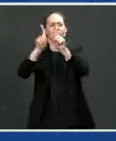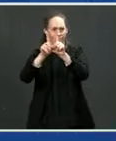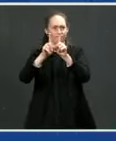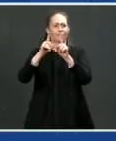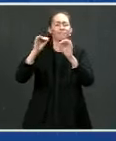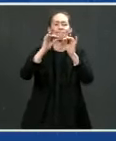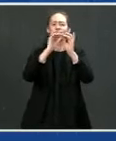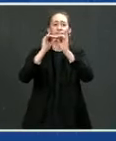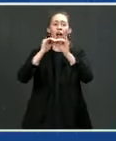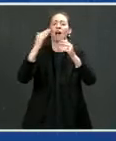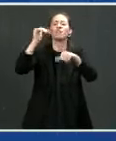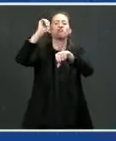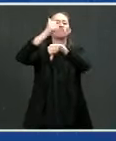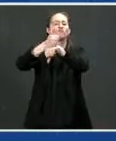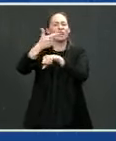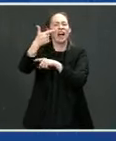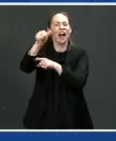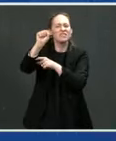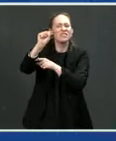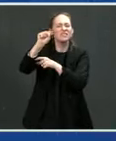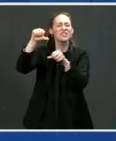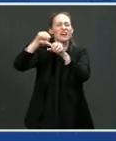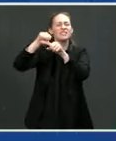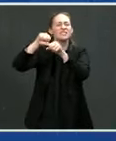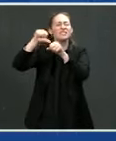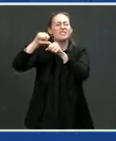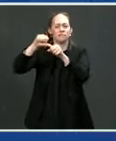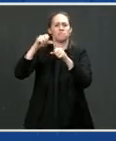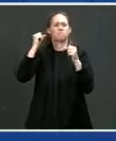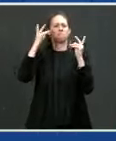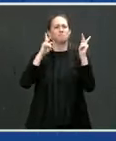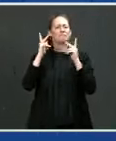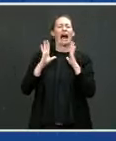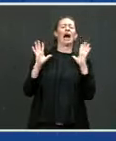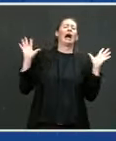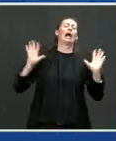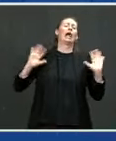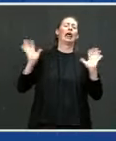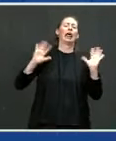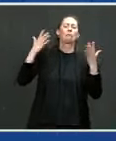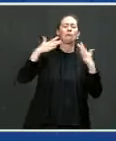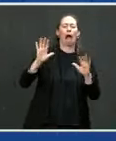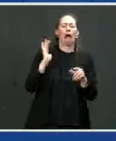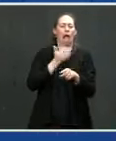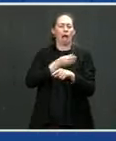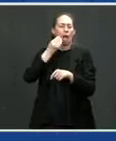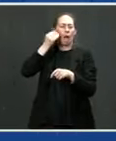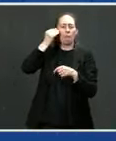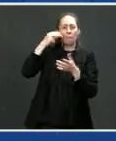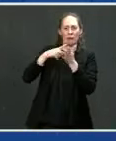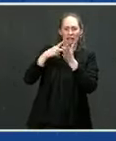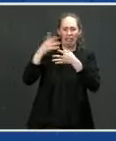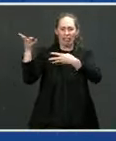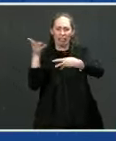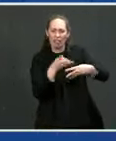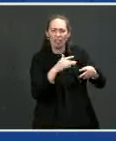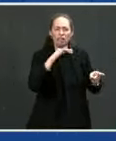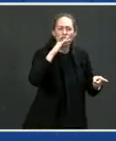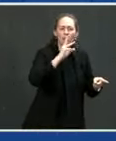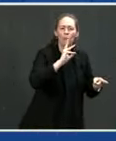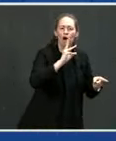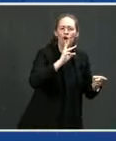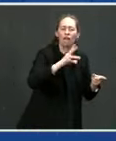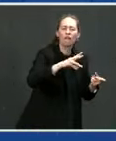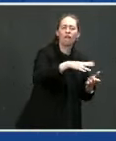stations. People didn't want gas stations around them. They're worried about bearing all that all that gasoline in the ground. And he that's how he got to